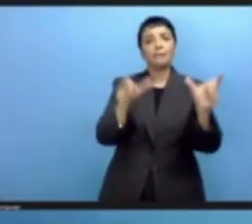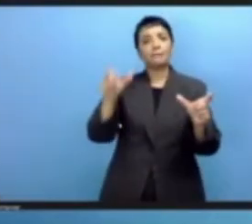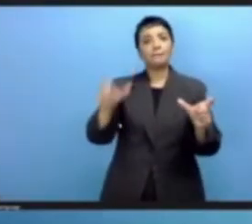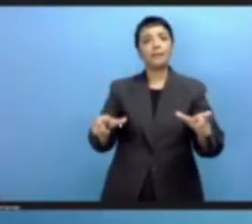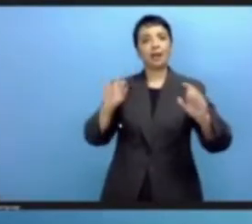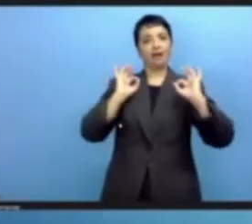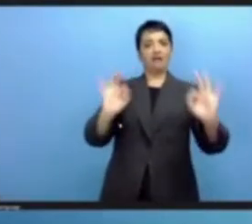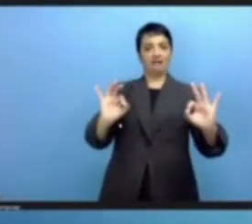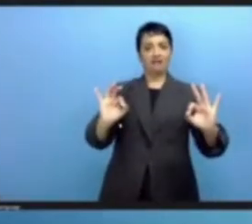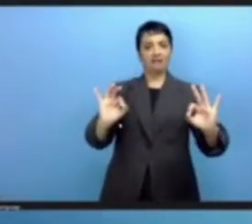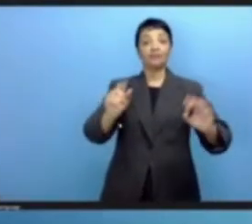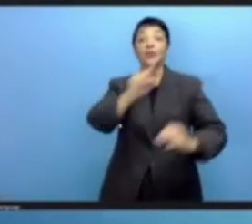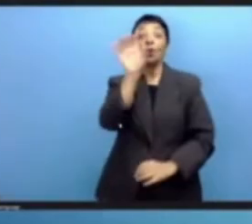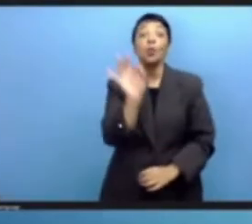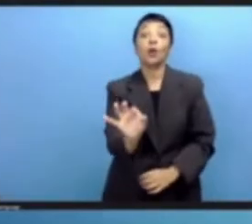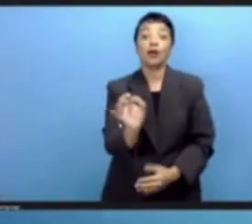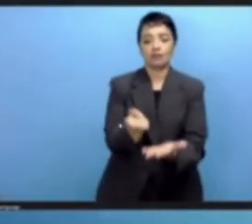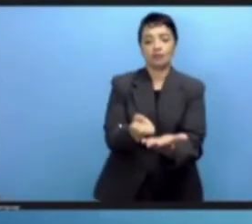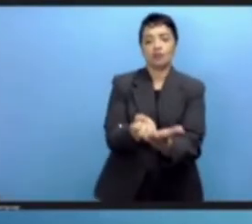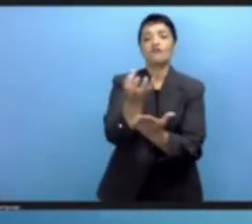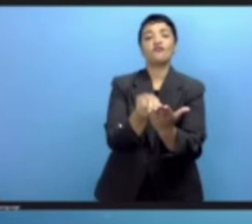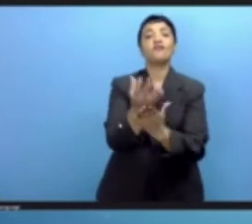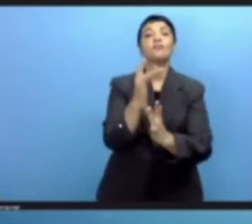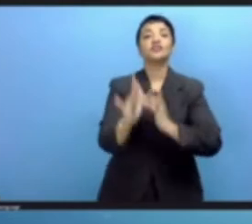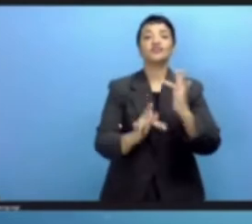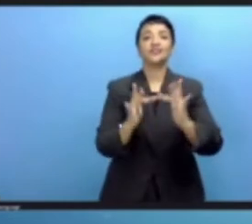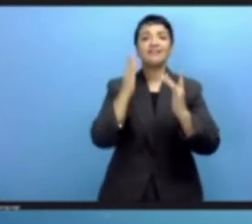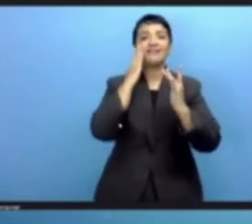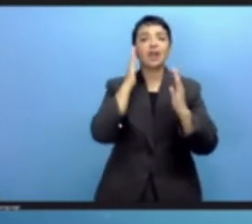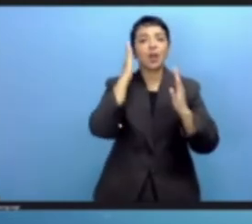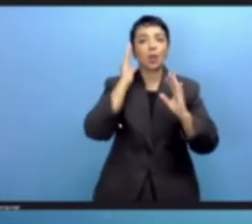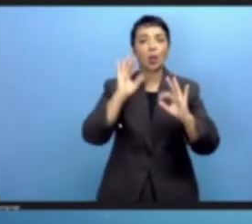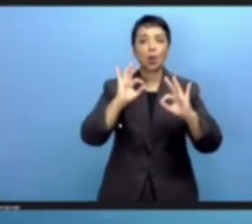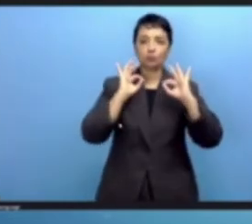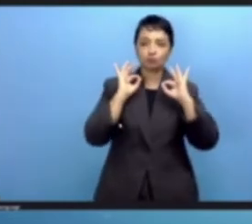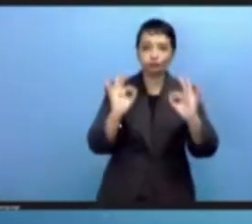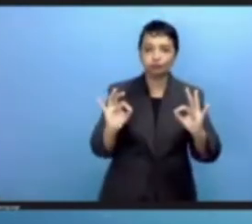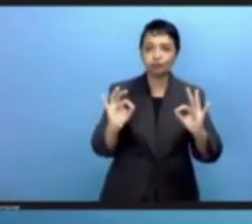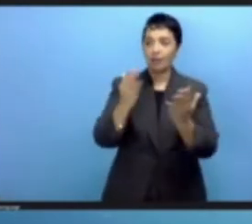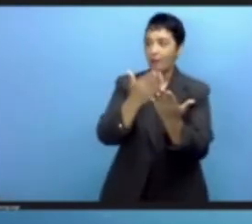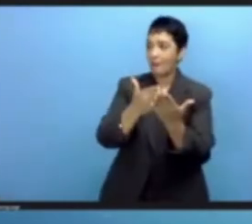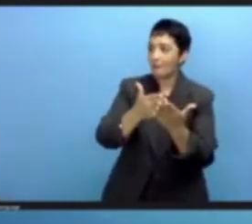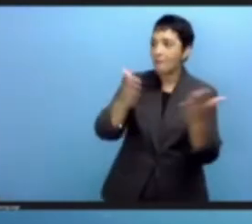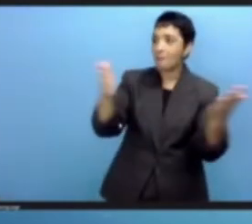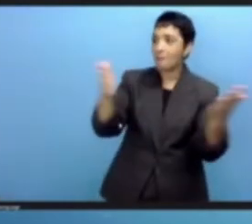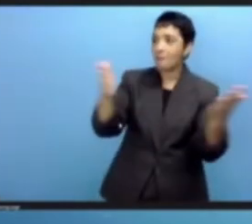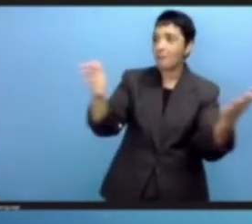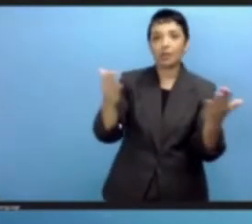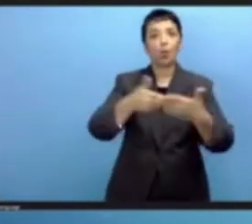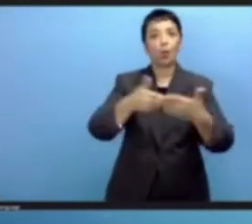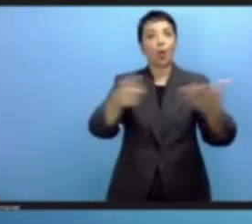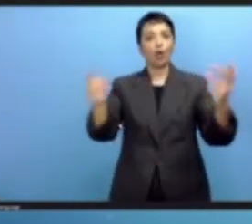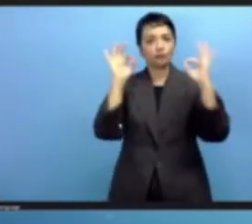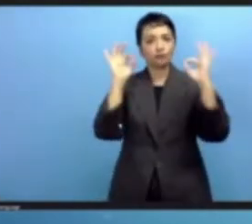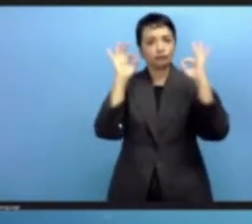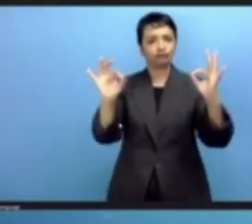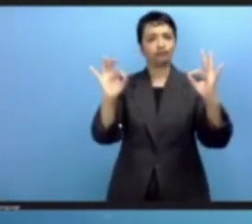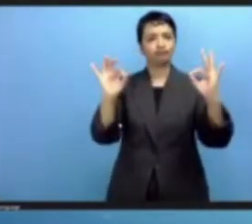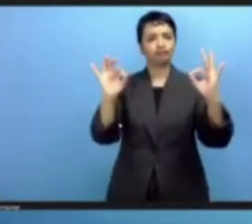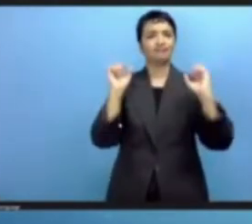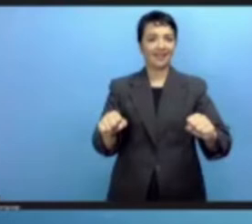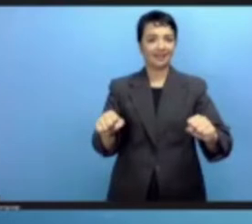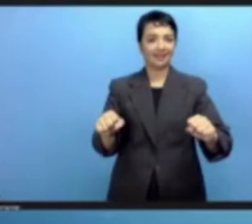information is ensured to be a public common good. How can we go about that?